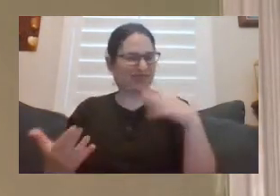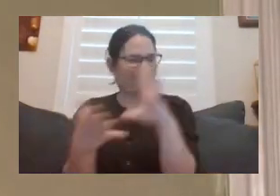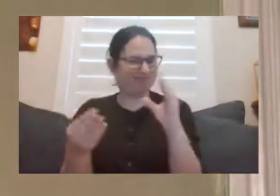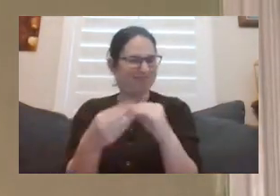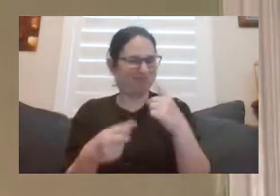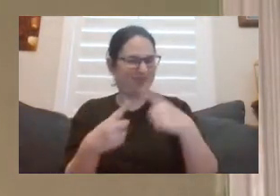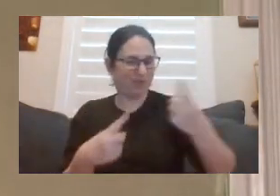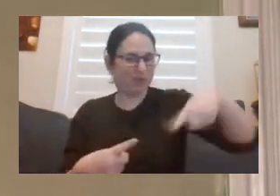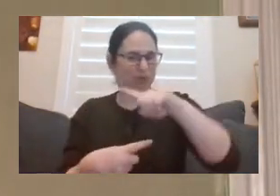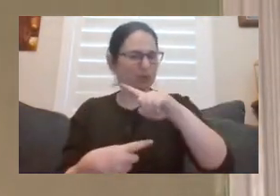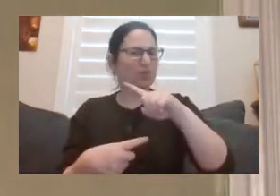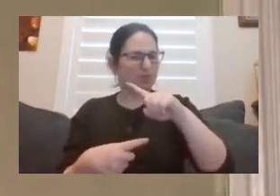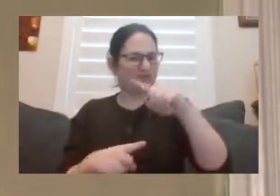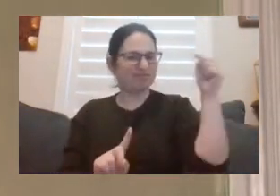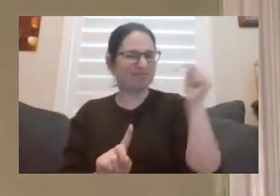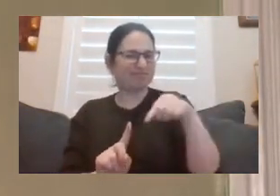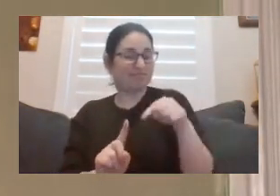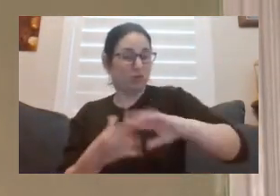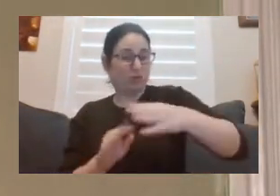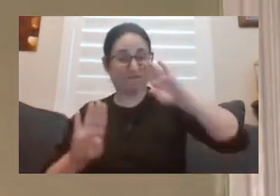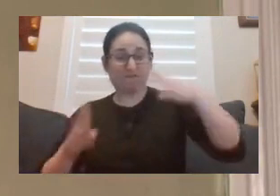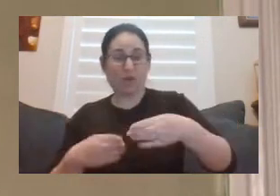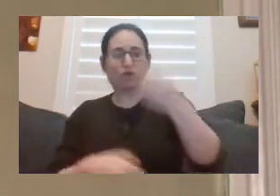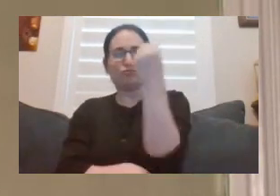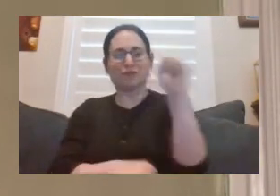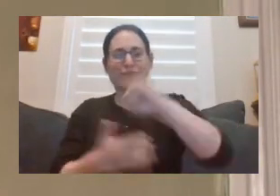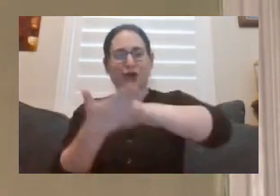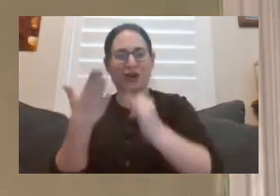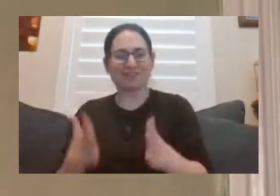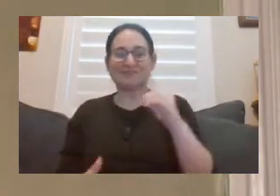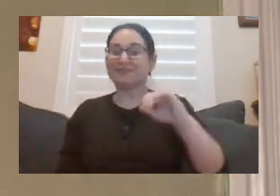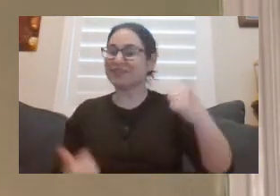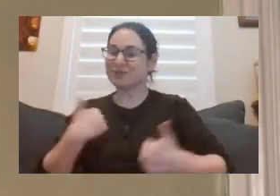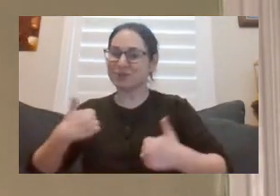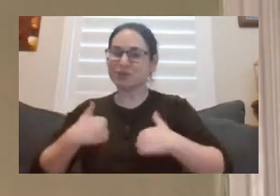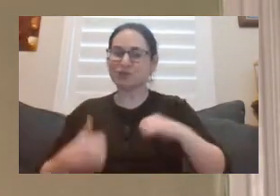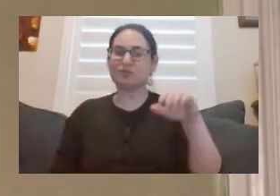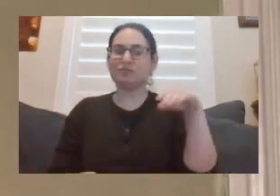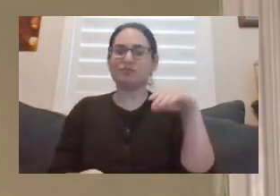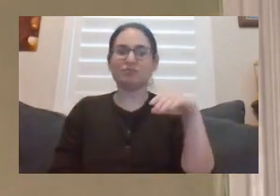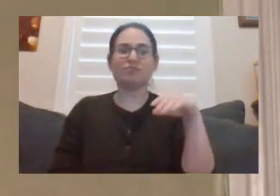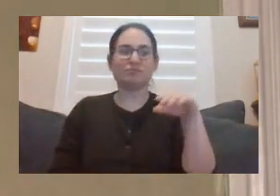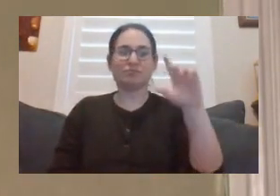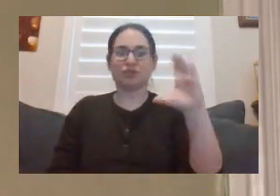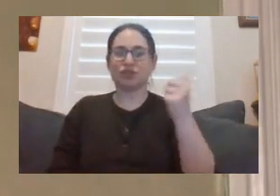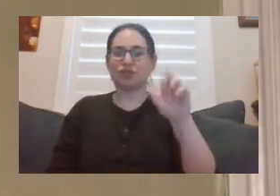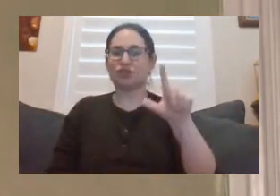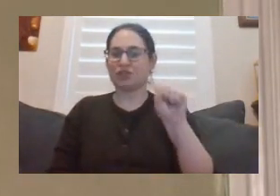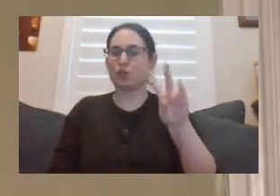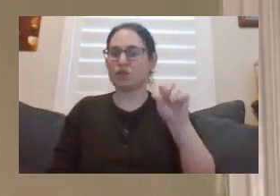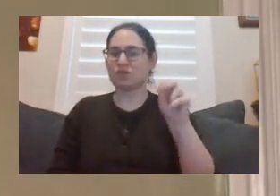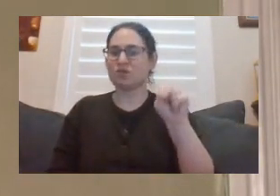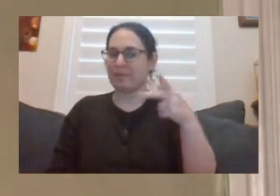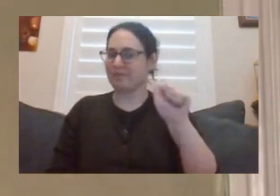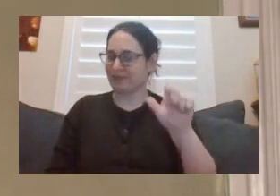going to share a story with you that we often tell in our galleries. The story revolves around revolutionary artist and soldier Charles Wilson Peel